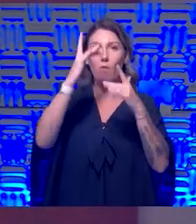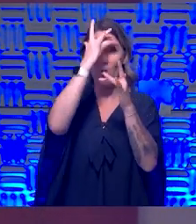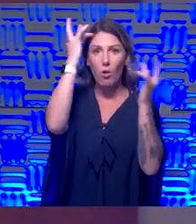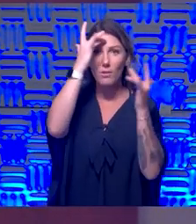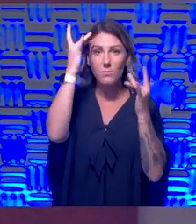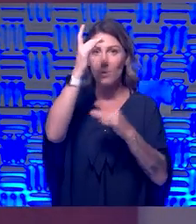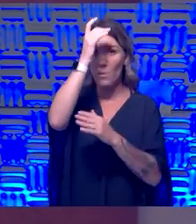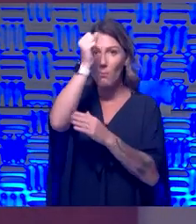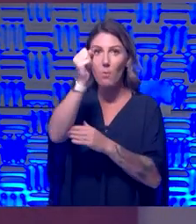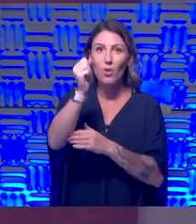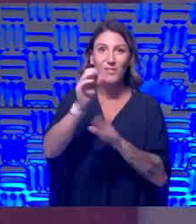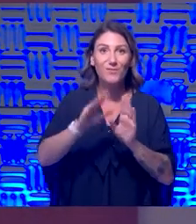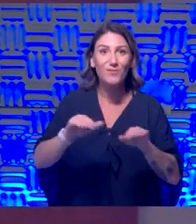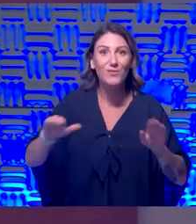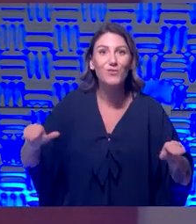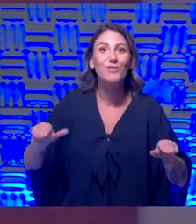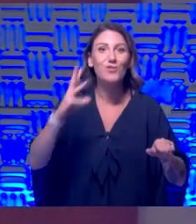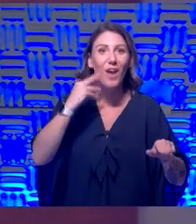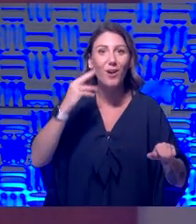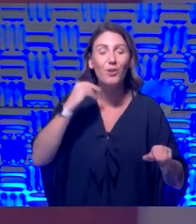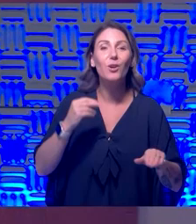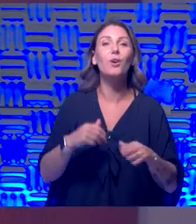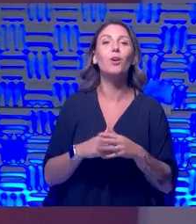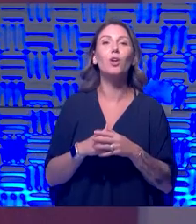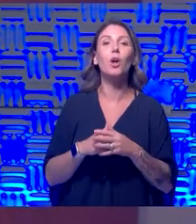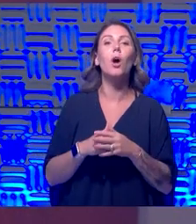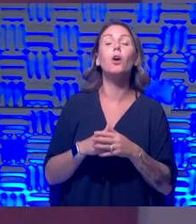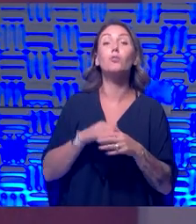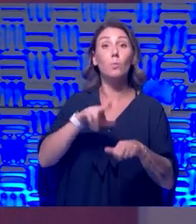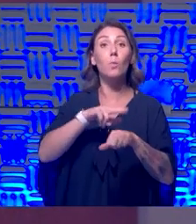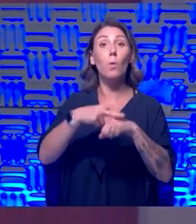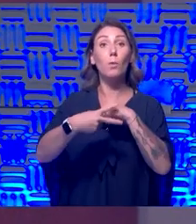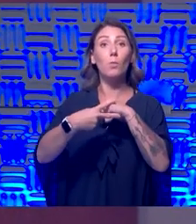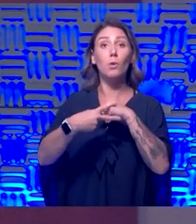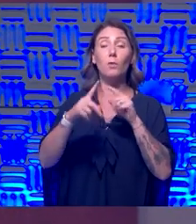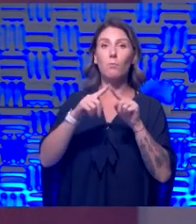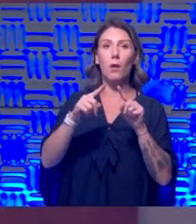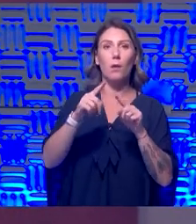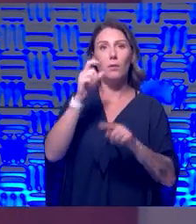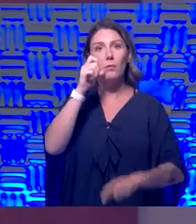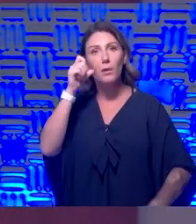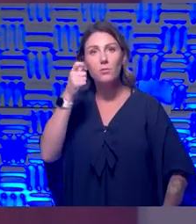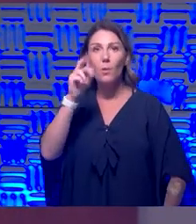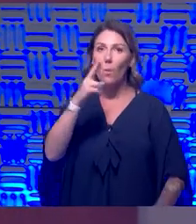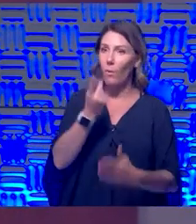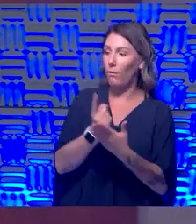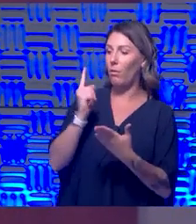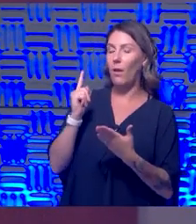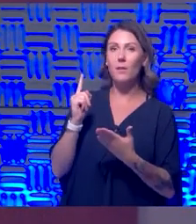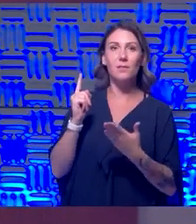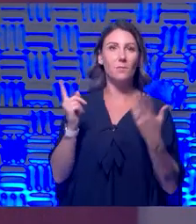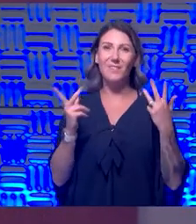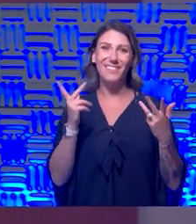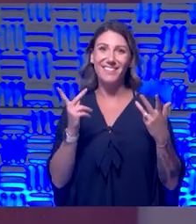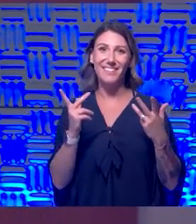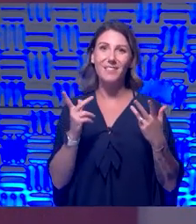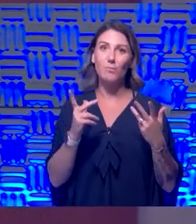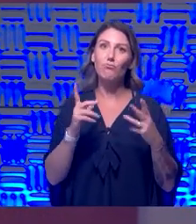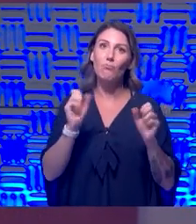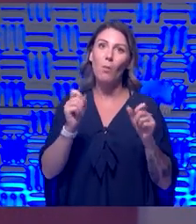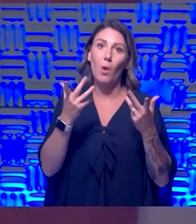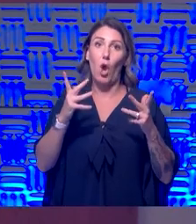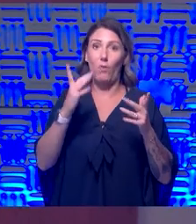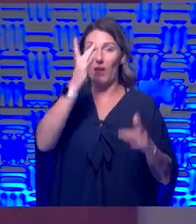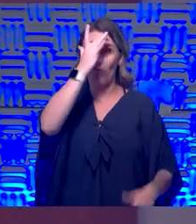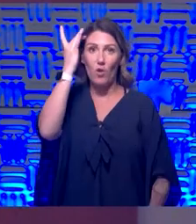childhood are usually preserved. But what happened yesterday or last week is probably forgotten. And so if